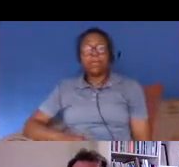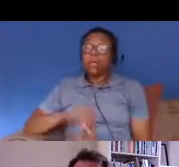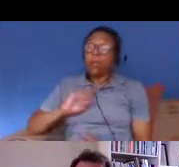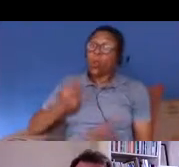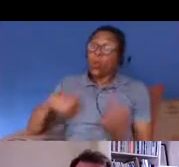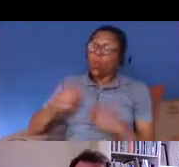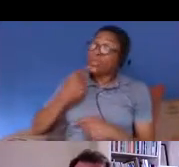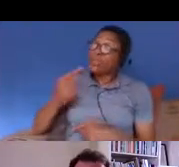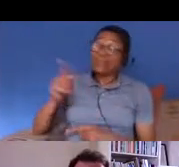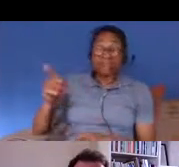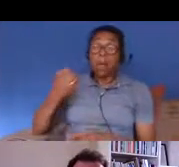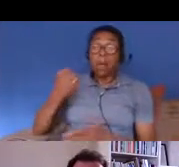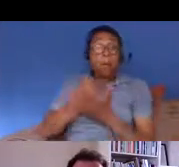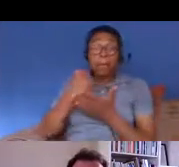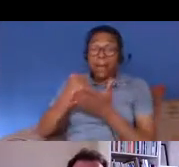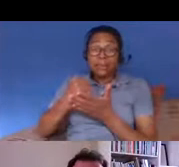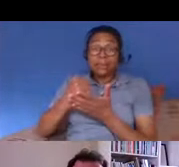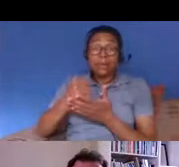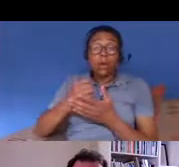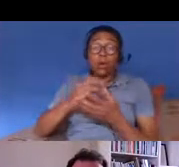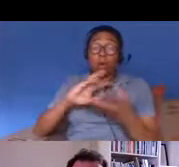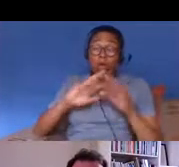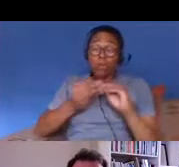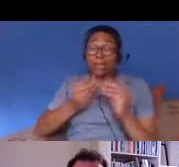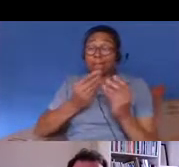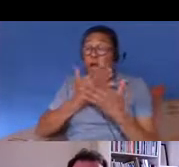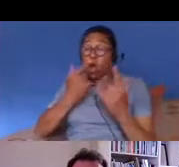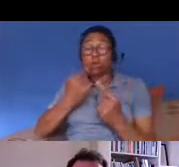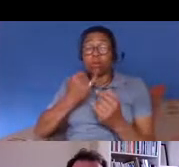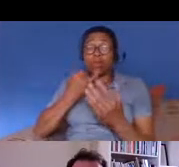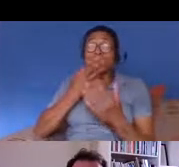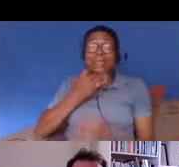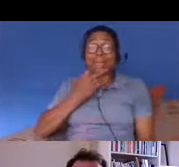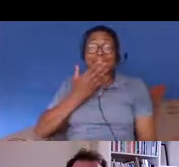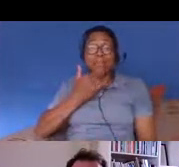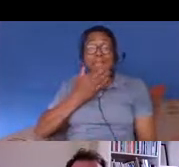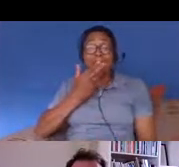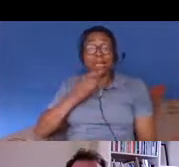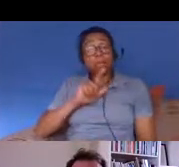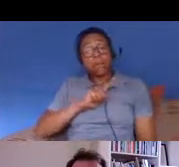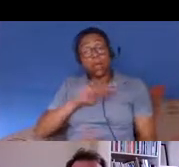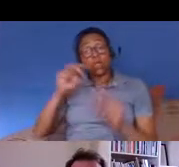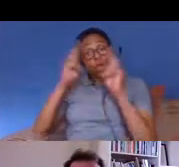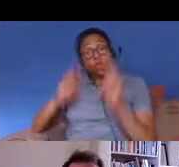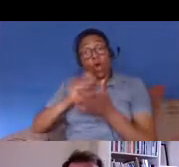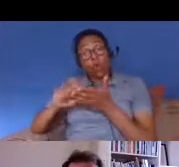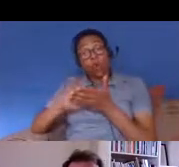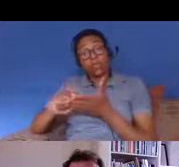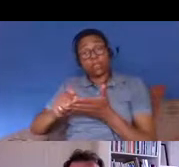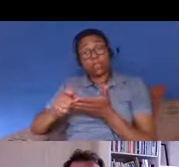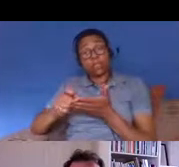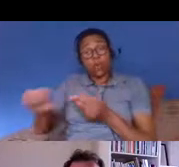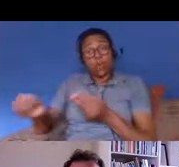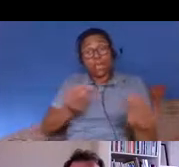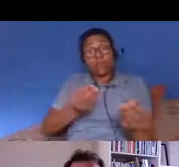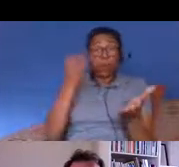not through any fault of theirs it should be said but because of faulty data that was passed to them by the home office um that was then extended